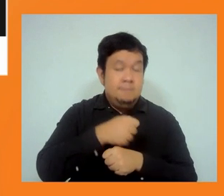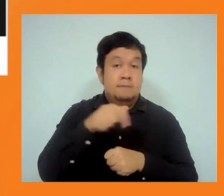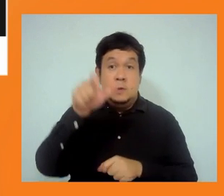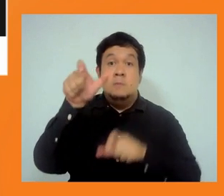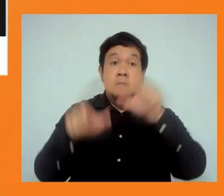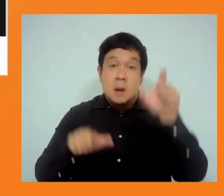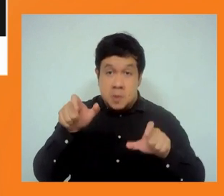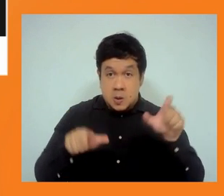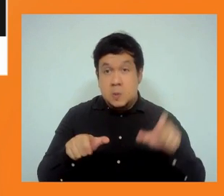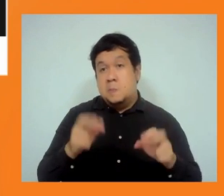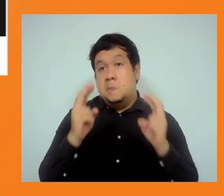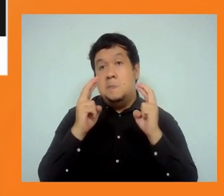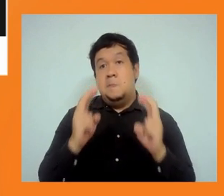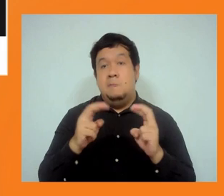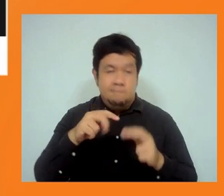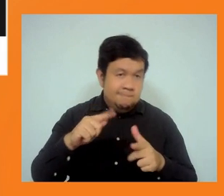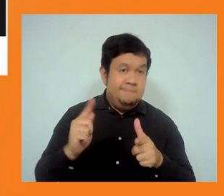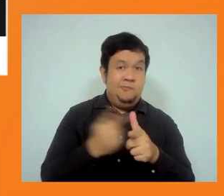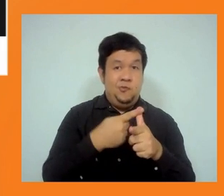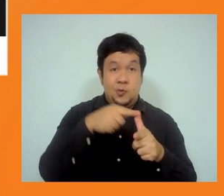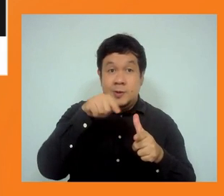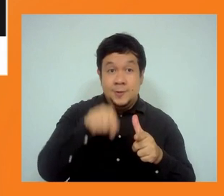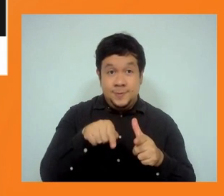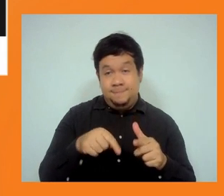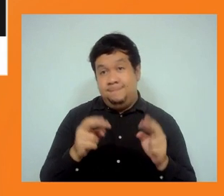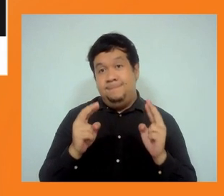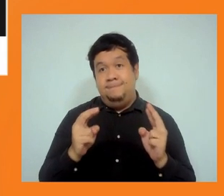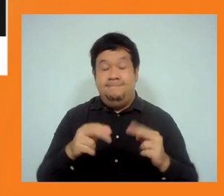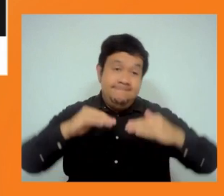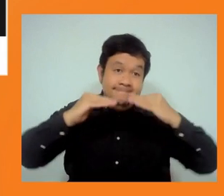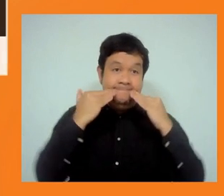first and foremost. Thank you very much.